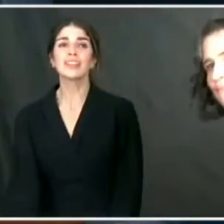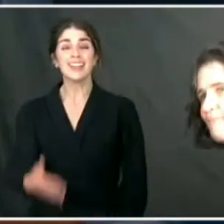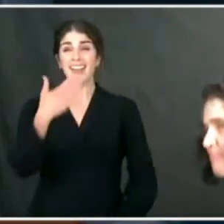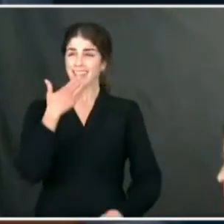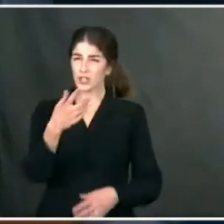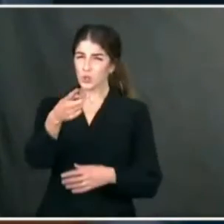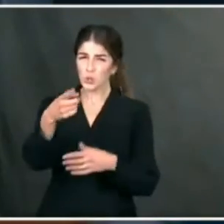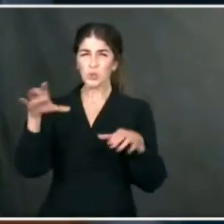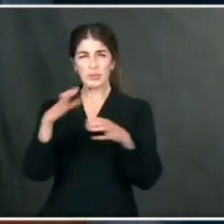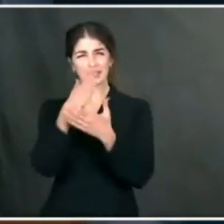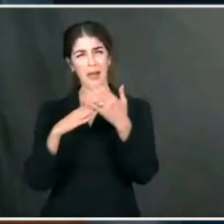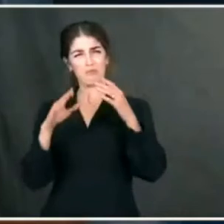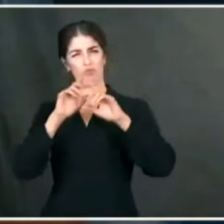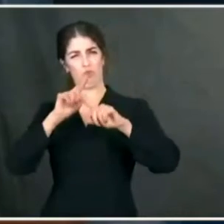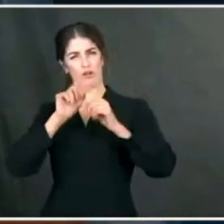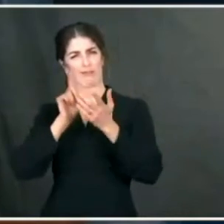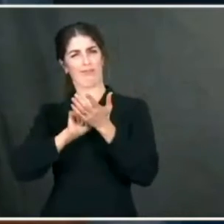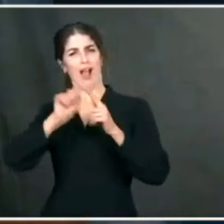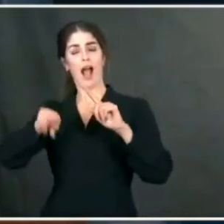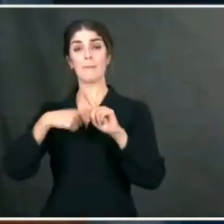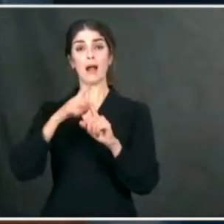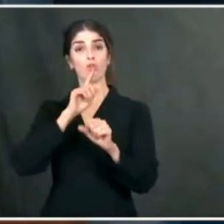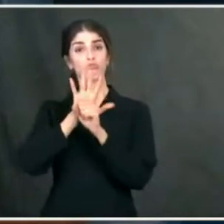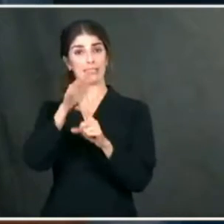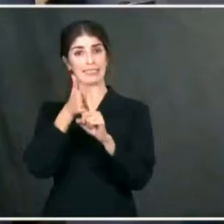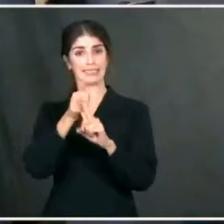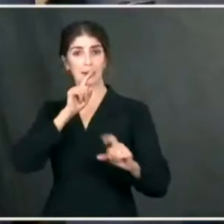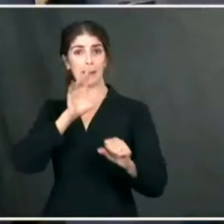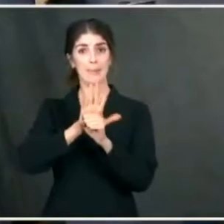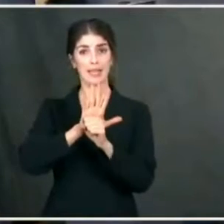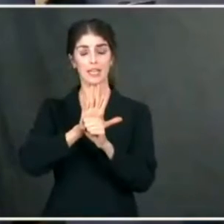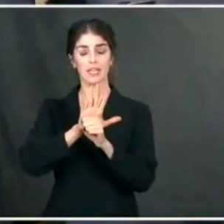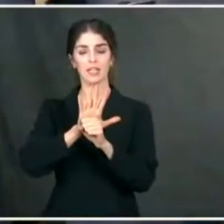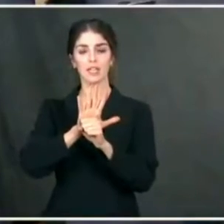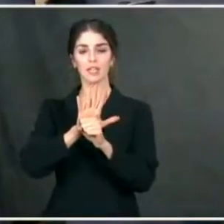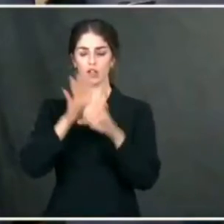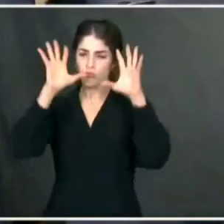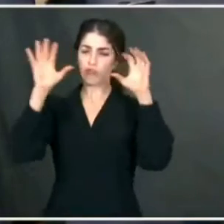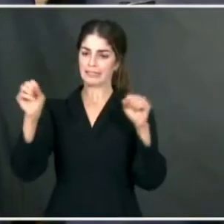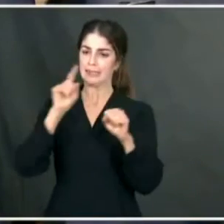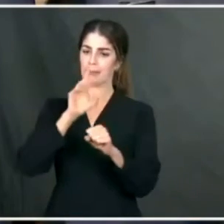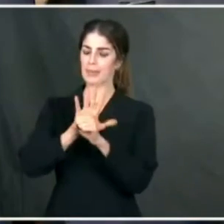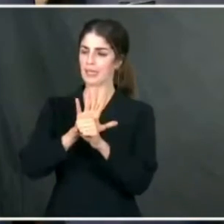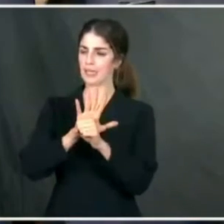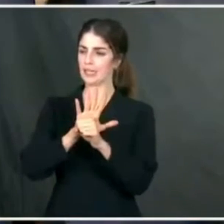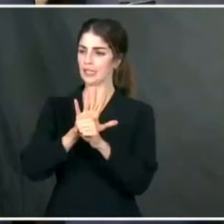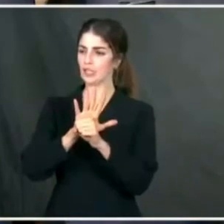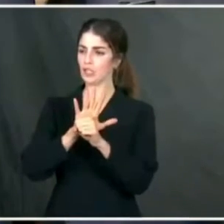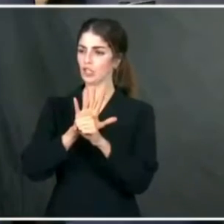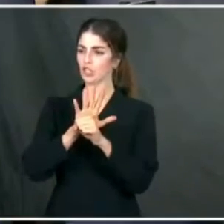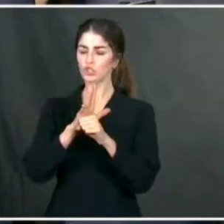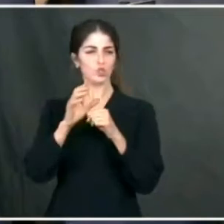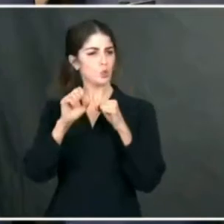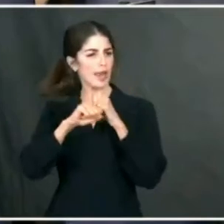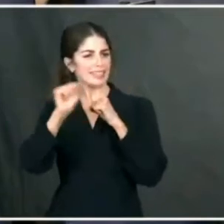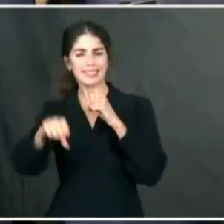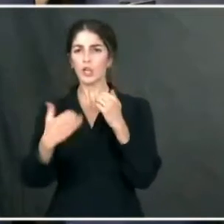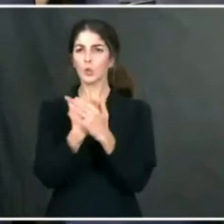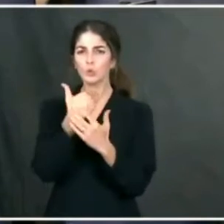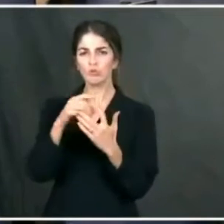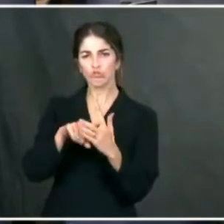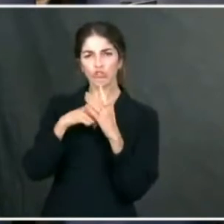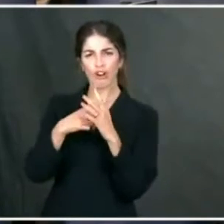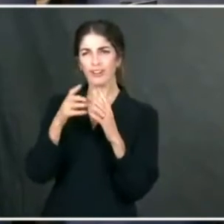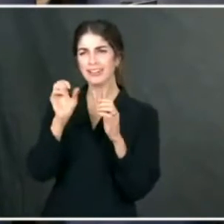reporting earlier today about the President's commitment to extending New Start. Can you talk about what